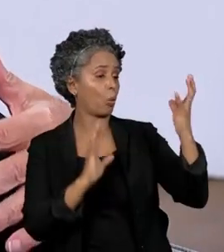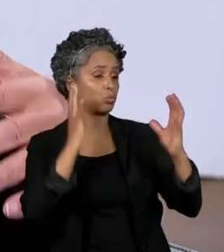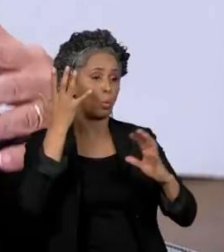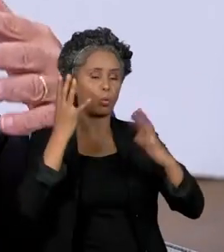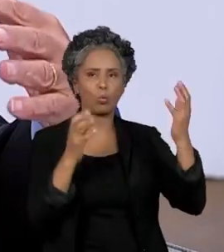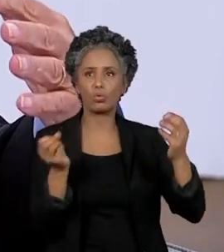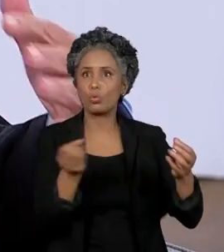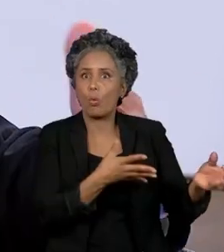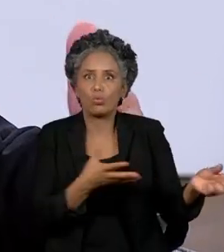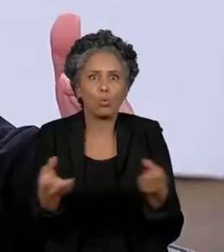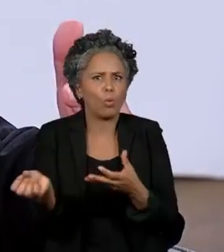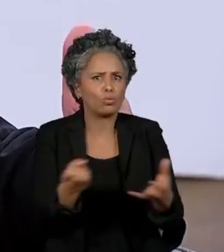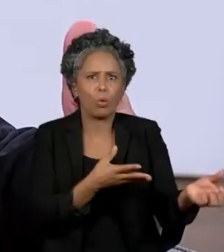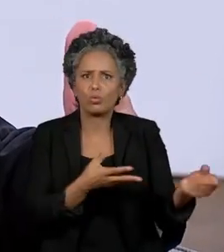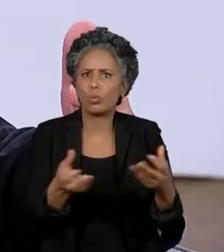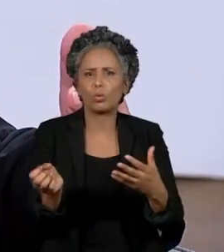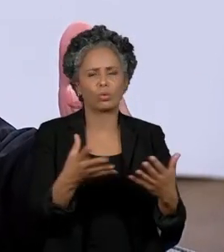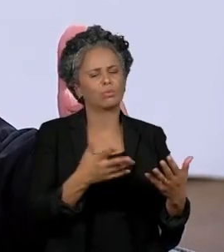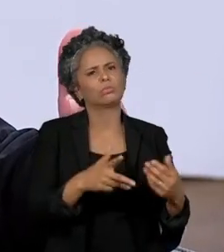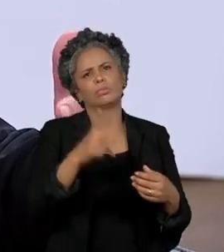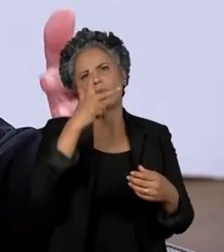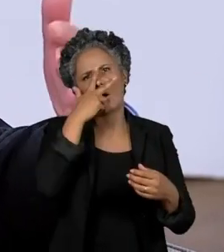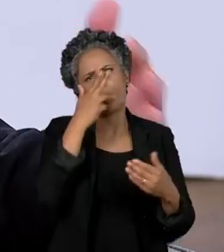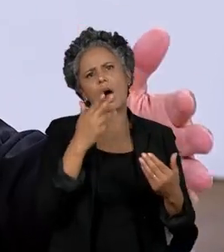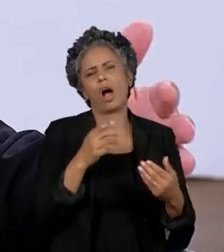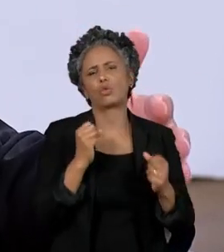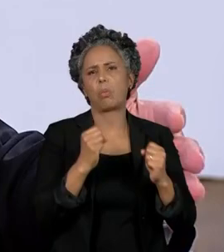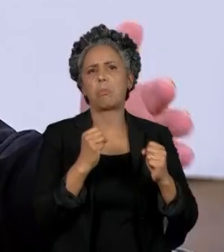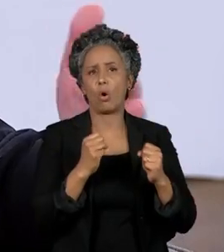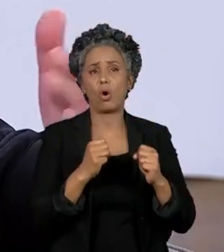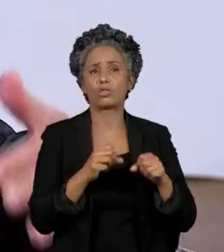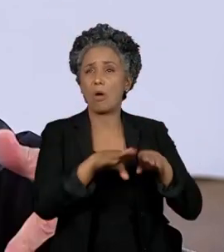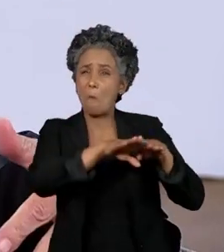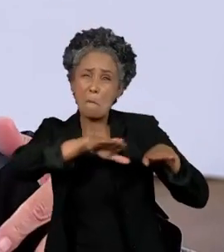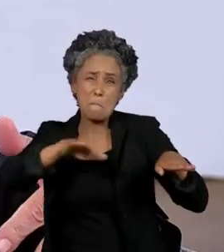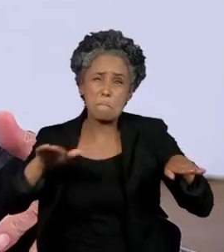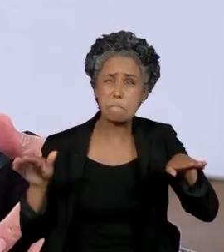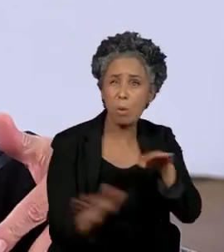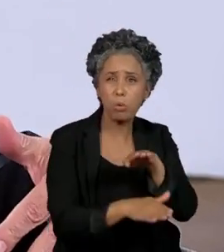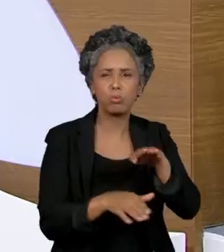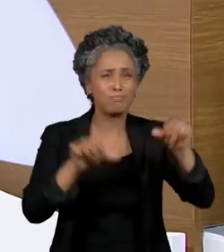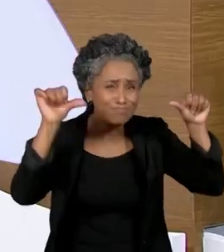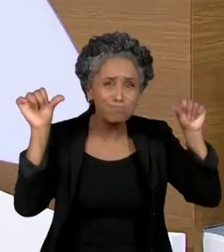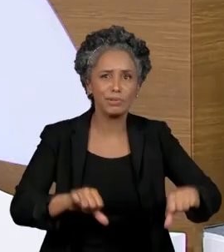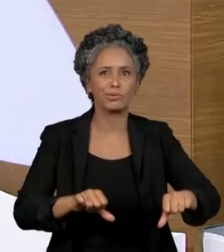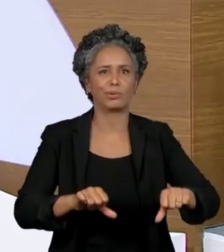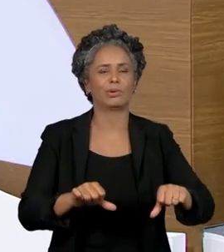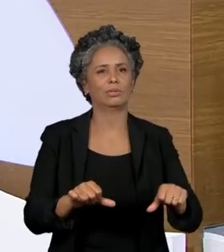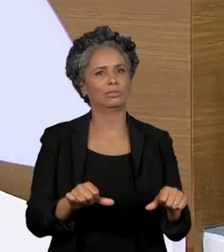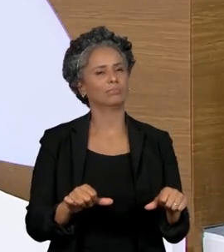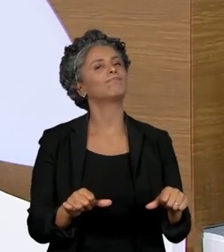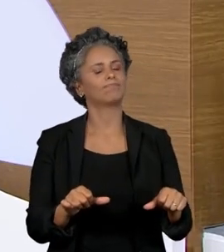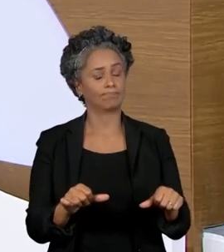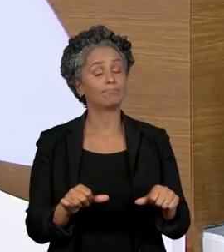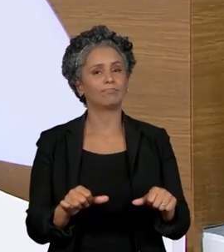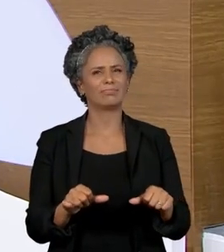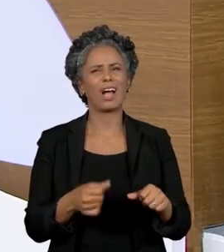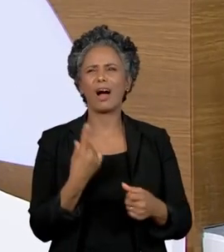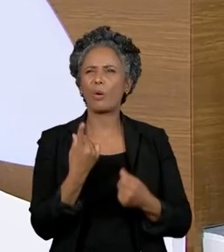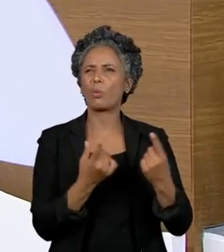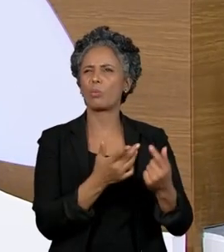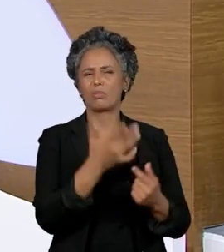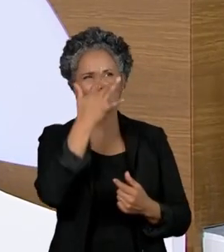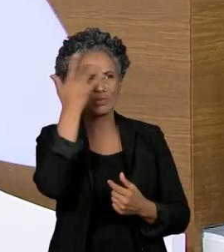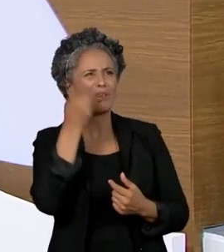are likely to exacerbate our inequalities. You know, some people say, don't